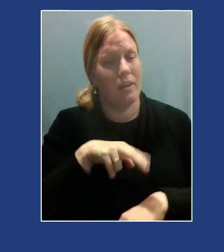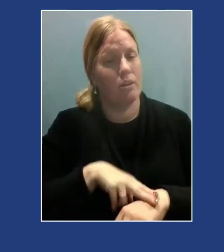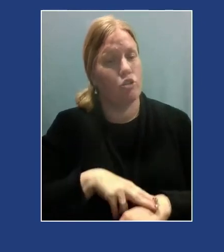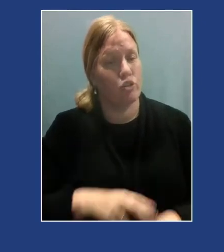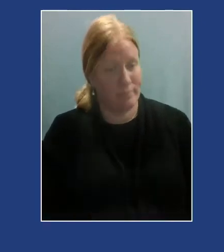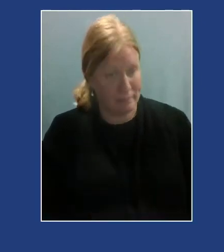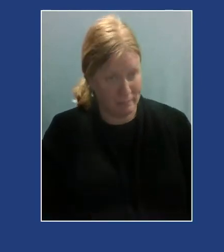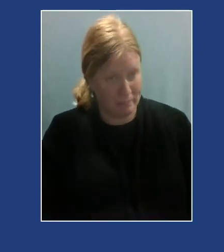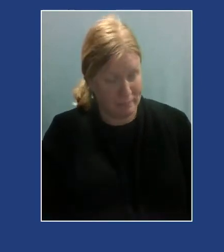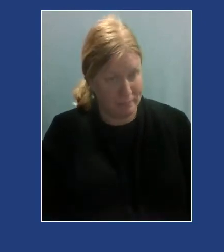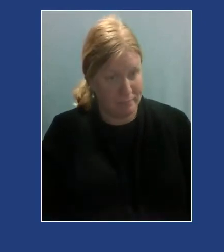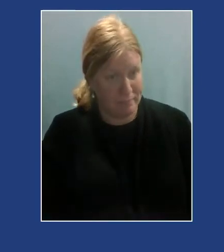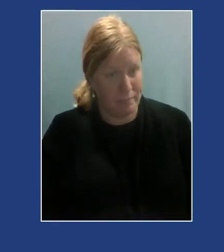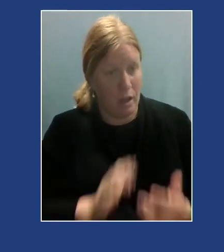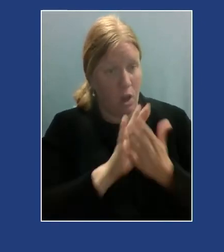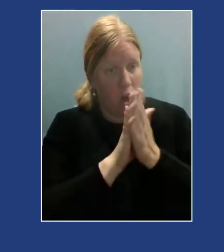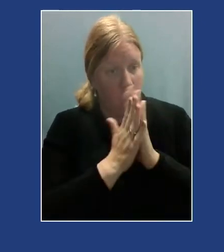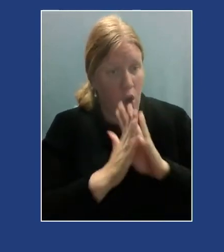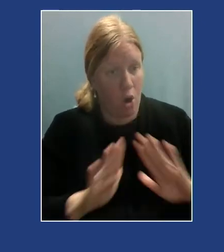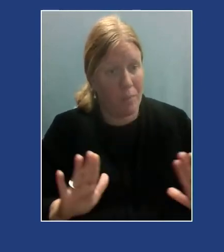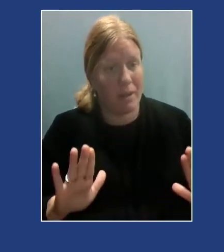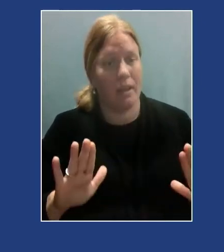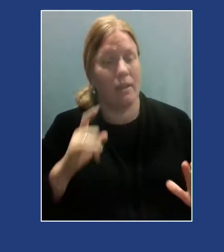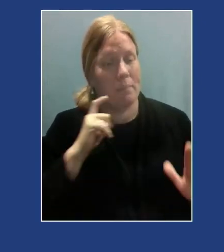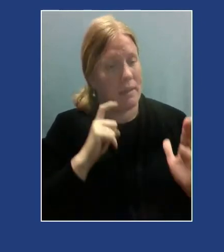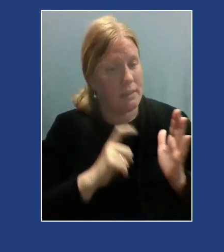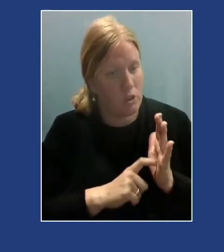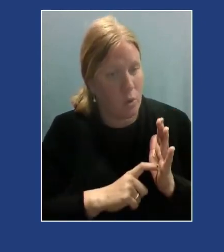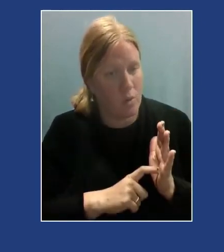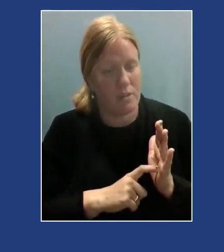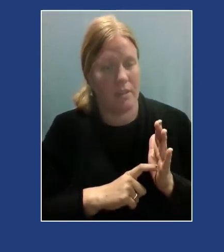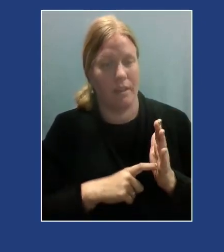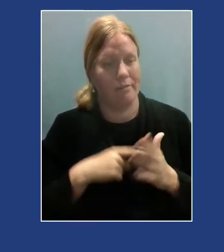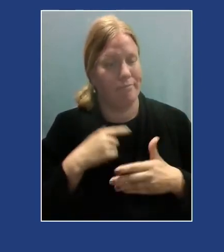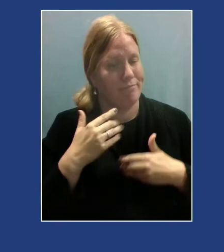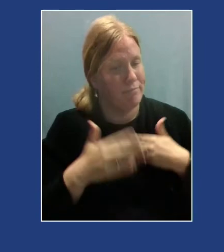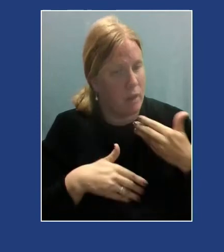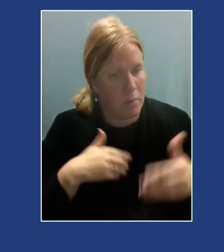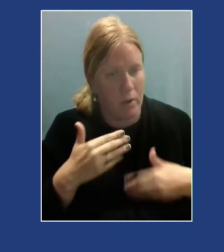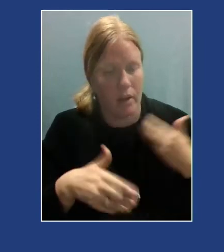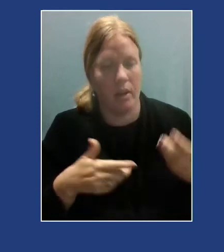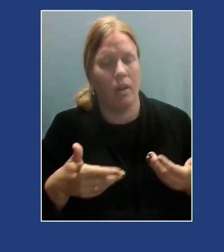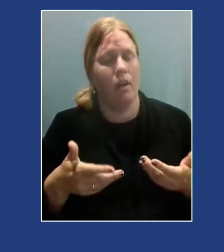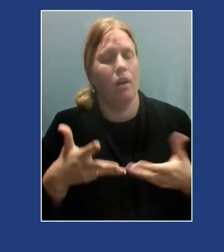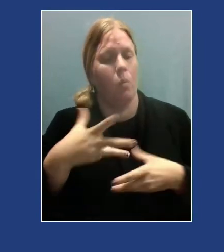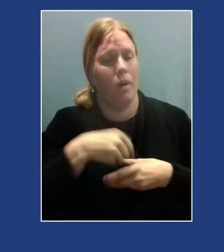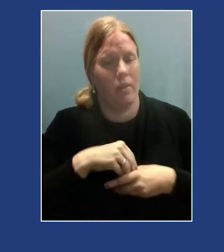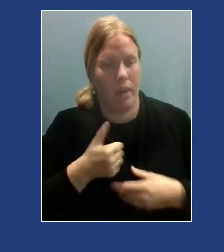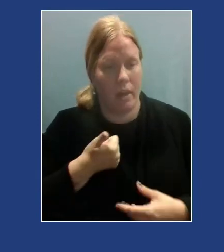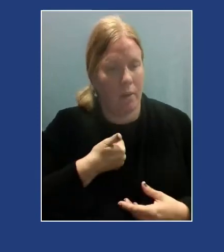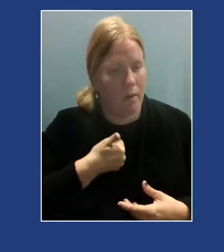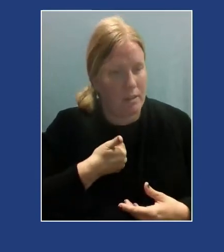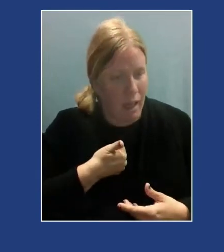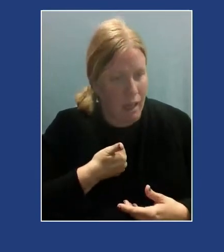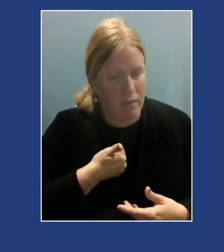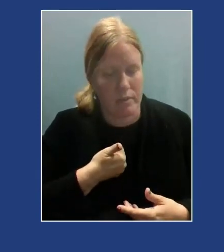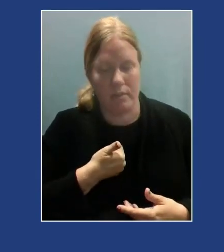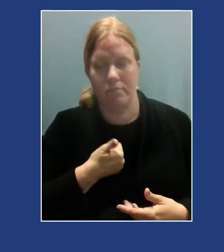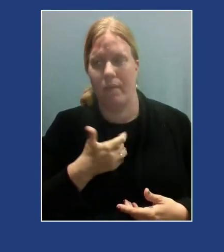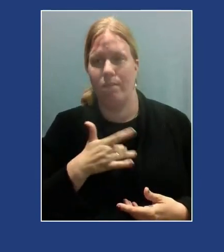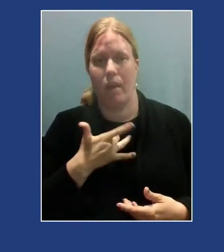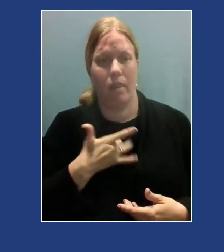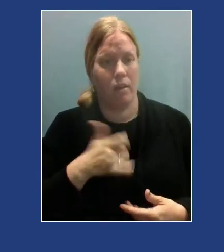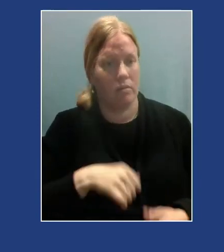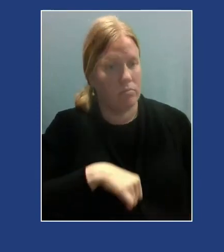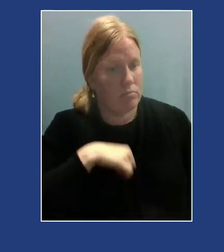Being in harmony means noticing and operating within our wholeness. It means operating from a place of dignity